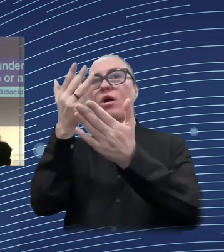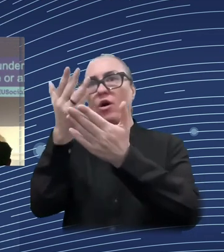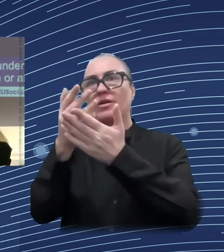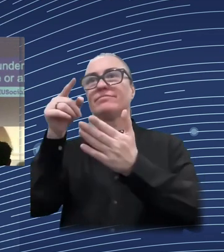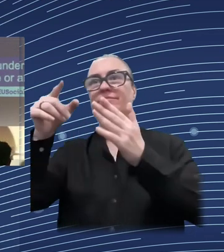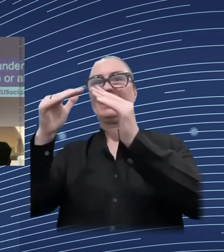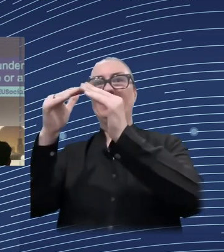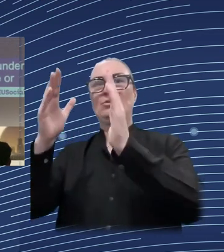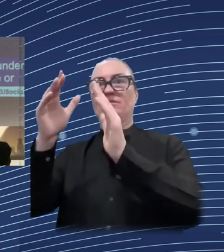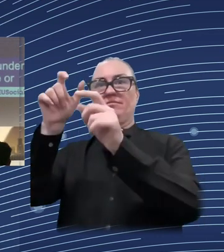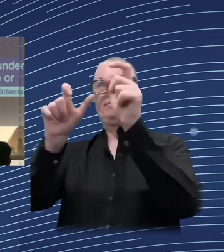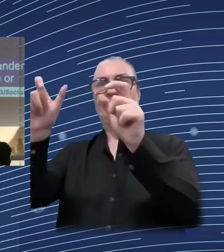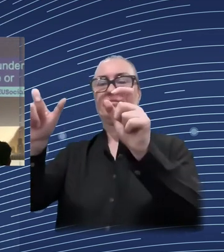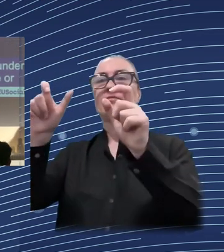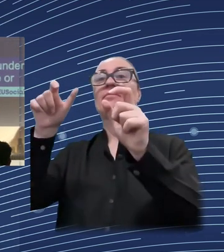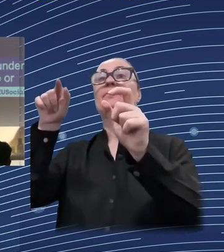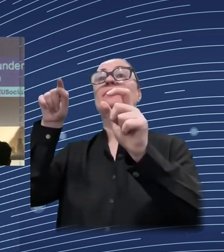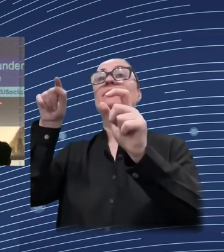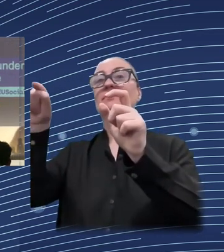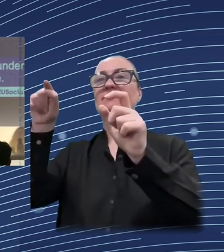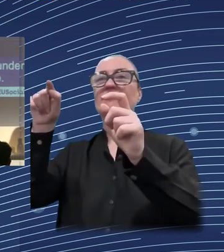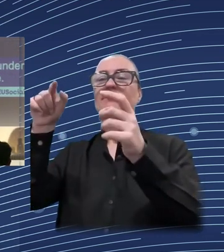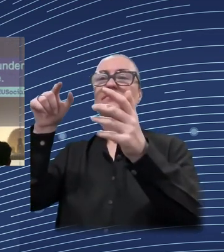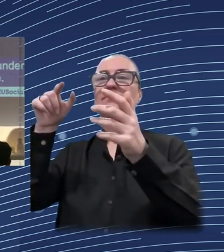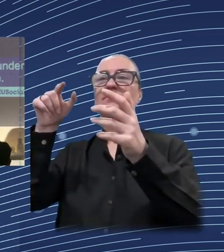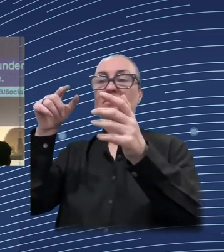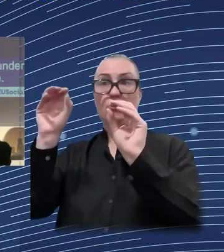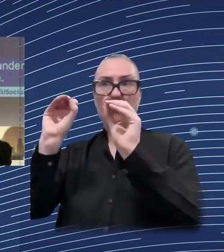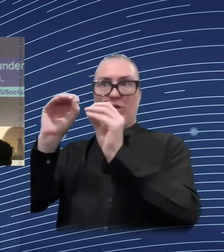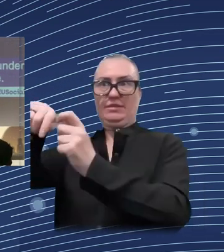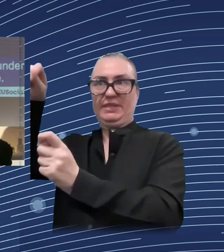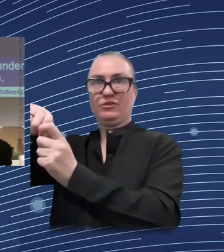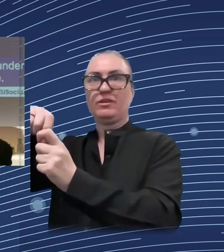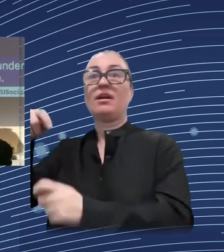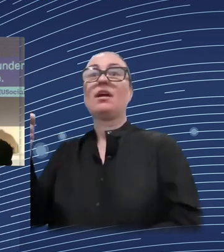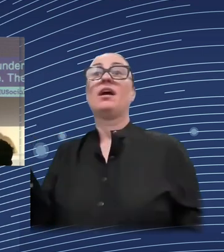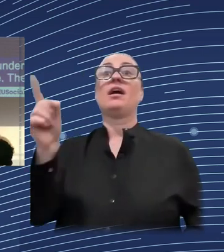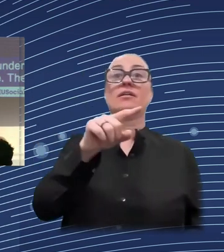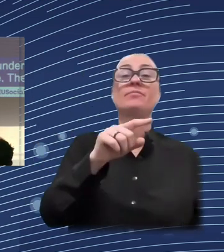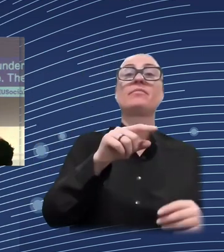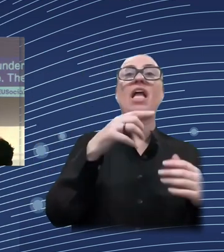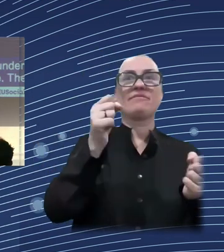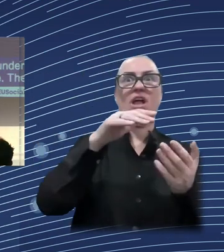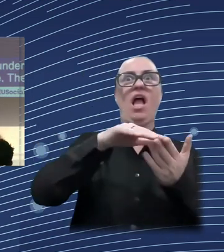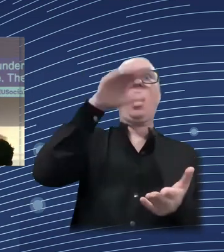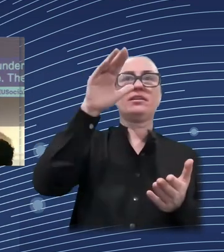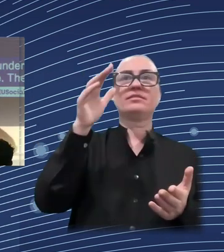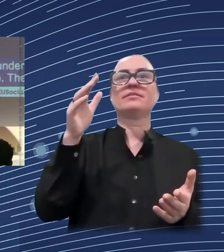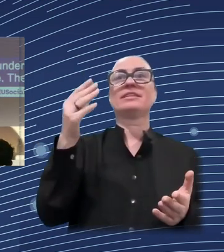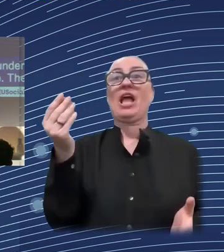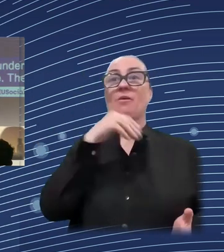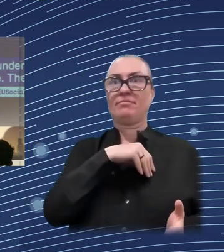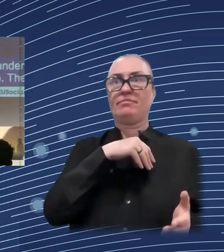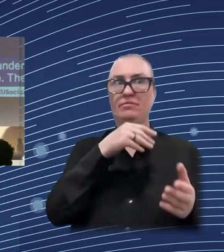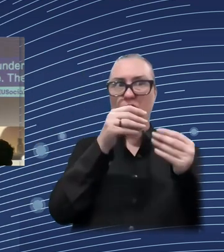were sort of proposed, suggested as progressive policy reforms. And you can see that while the bottom